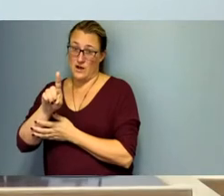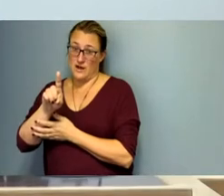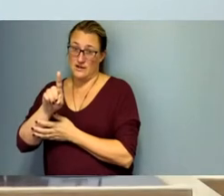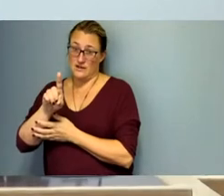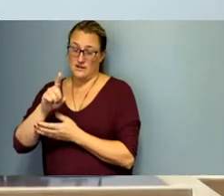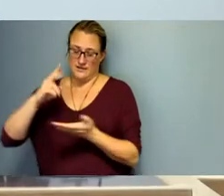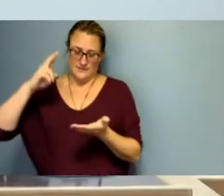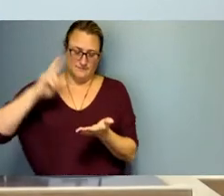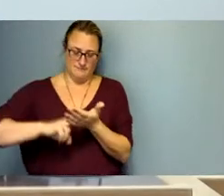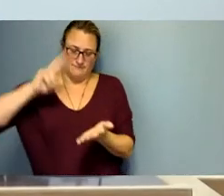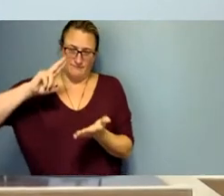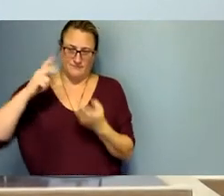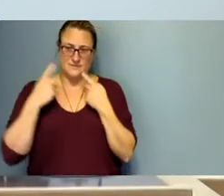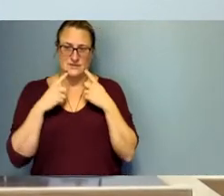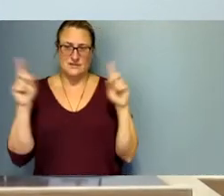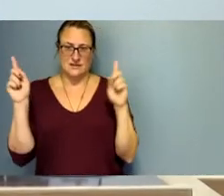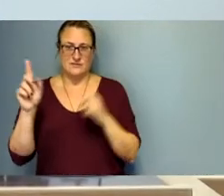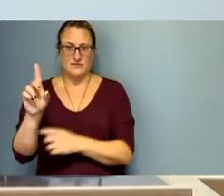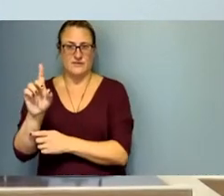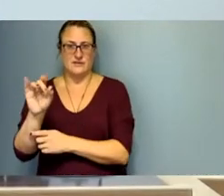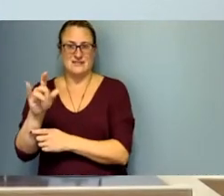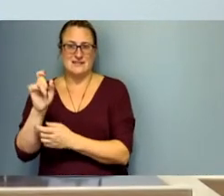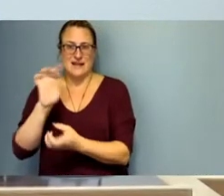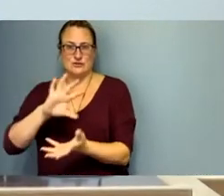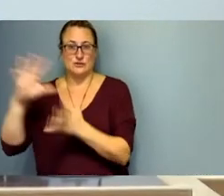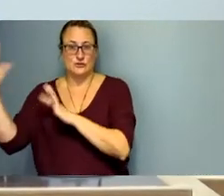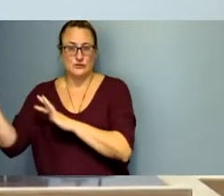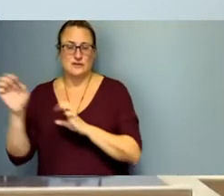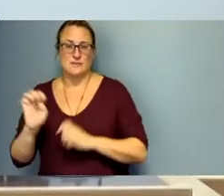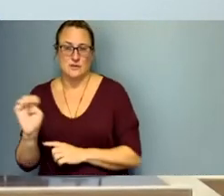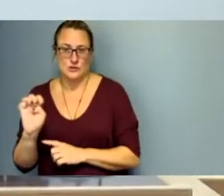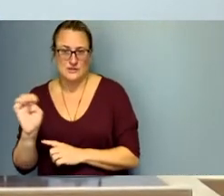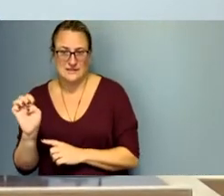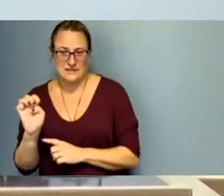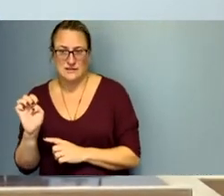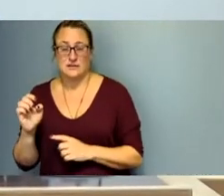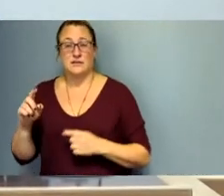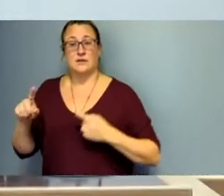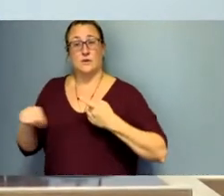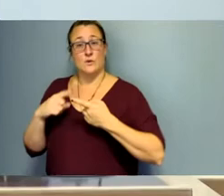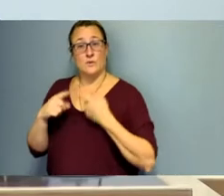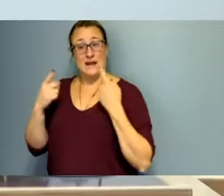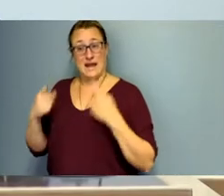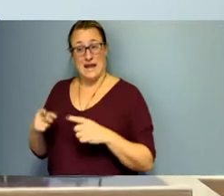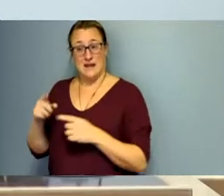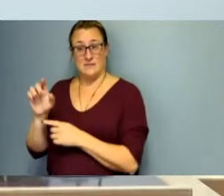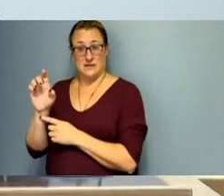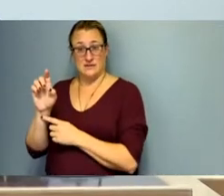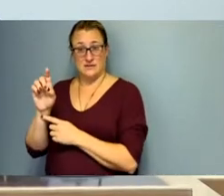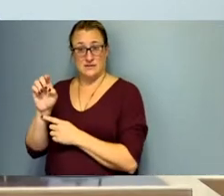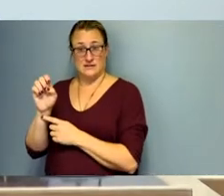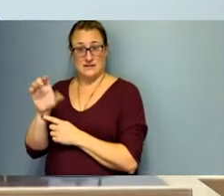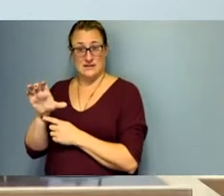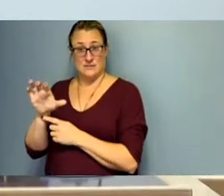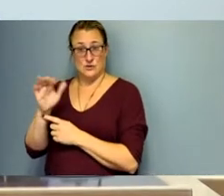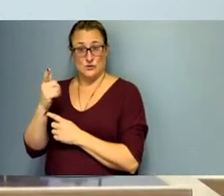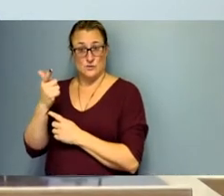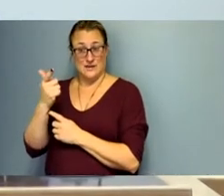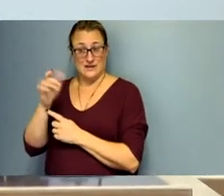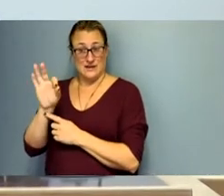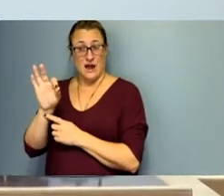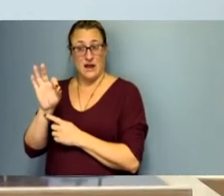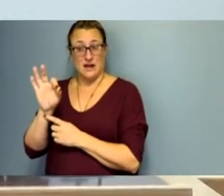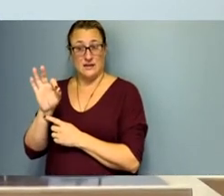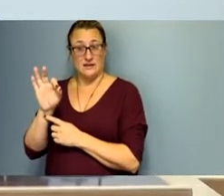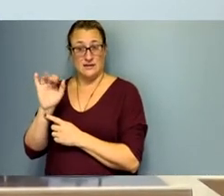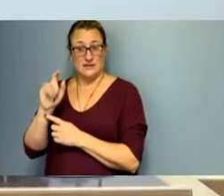declaration of a disaster emergency um the day that that happened on uh uh so the 29th um uh that that became effective